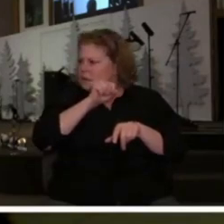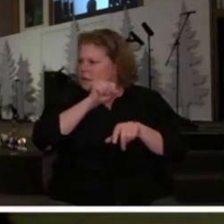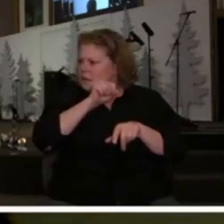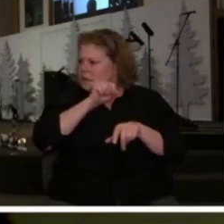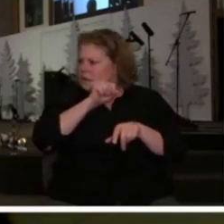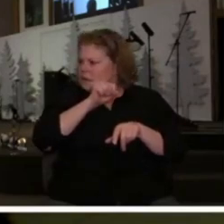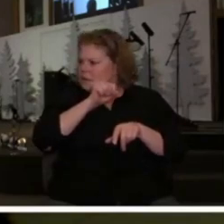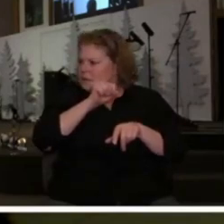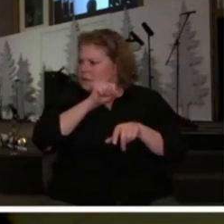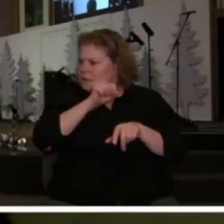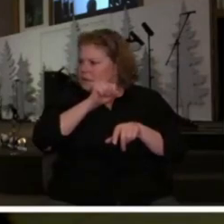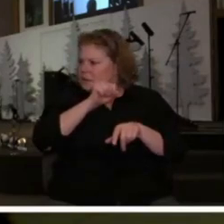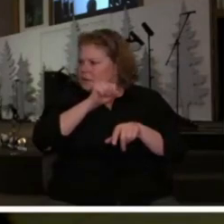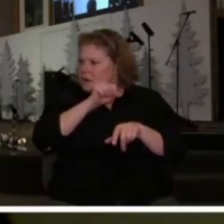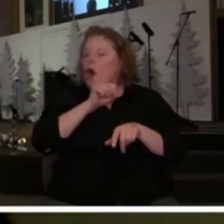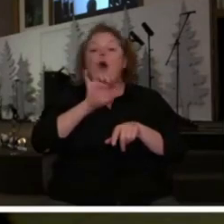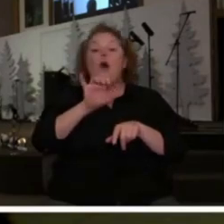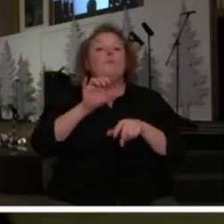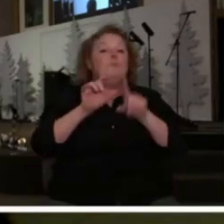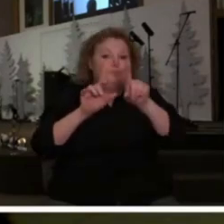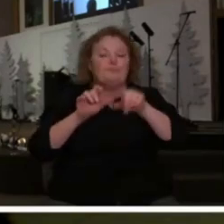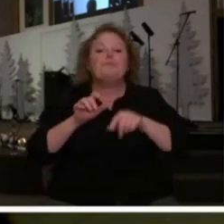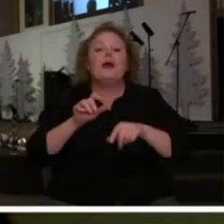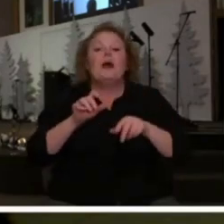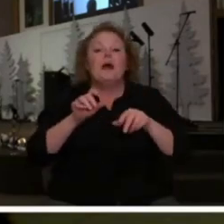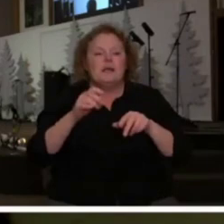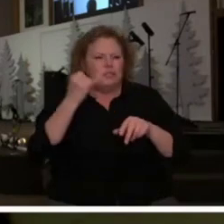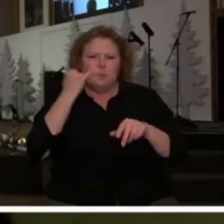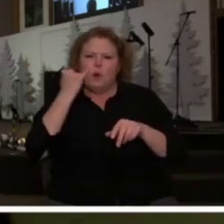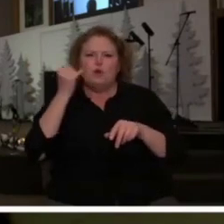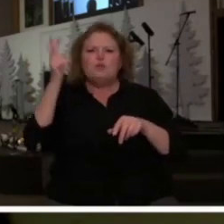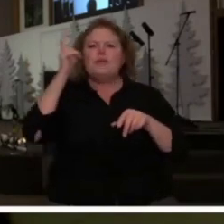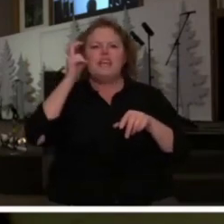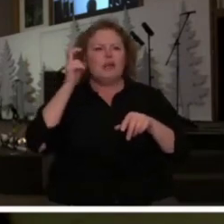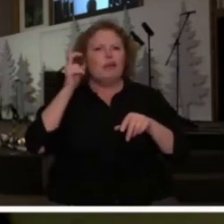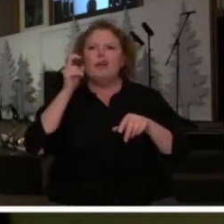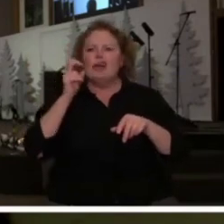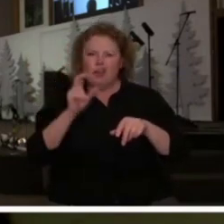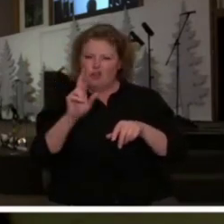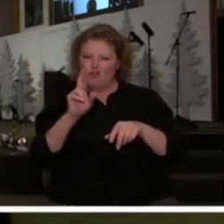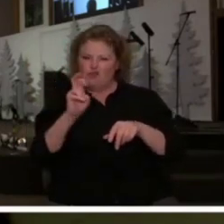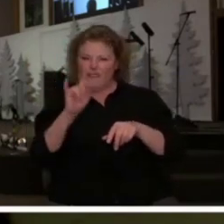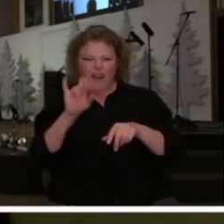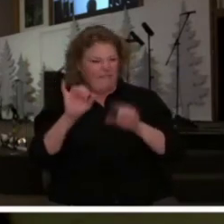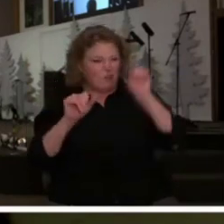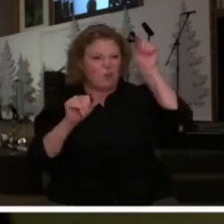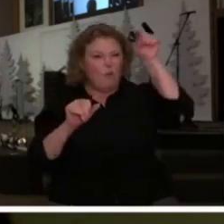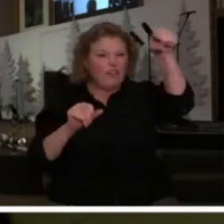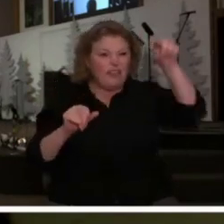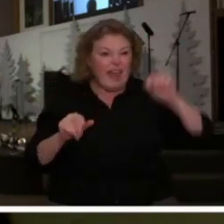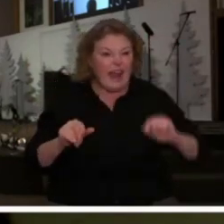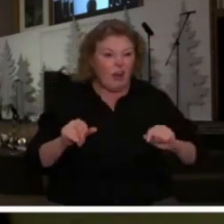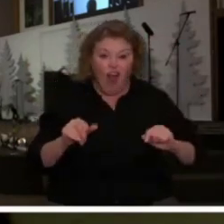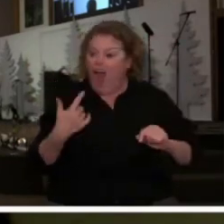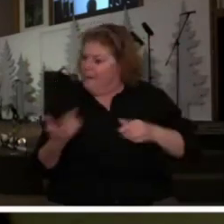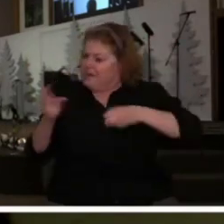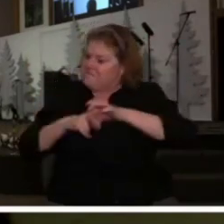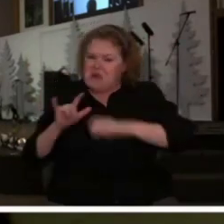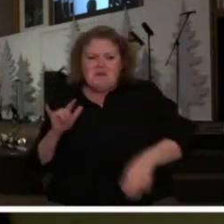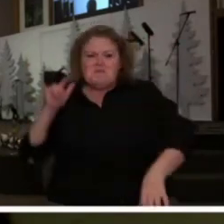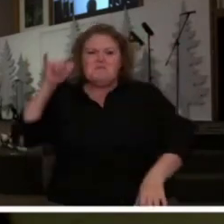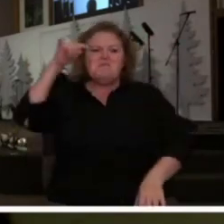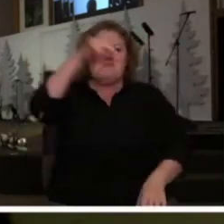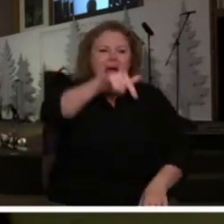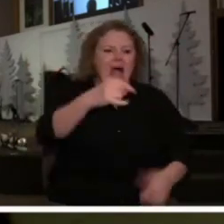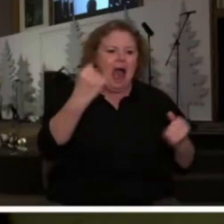somehow believing that they are incapable of having that kind of revival where they're at you know what you're just flying into something somebody else prayed